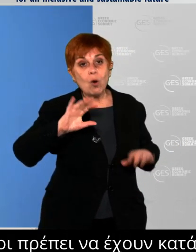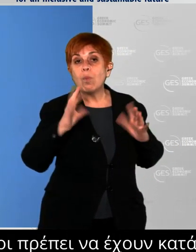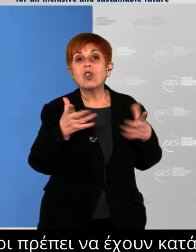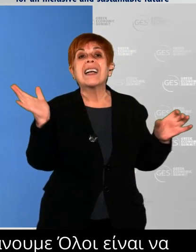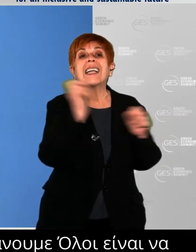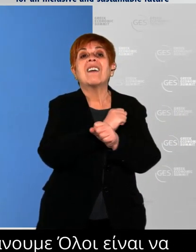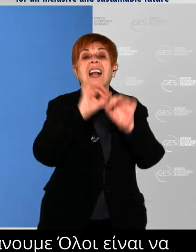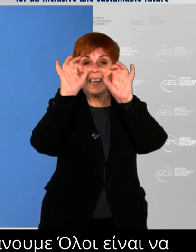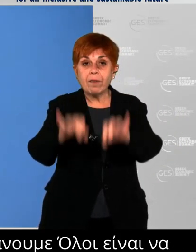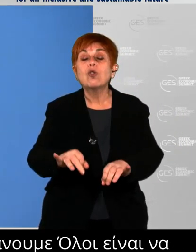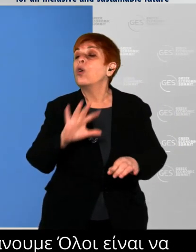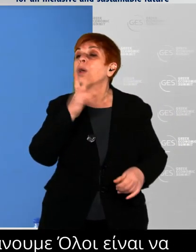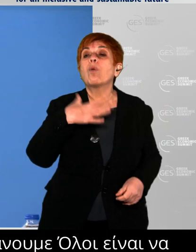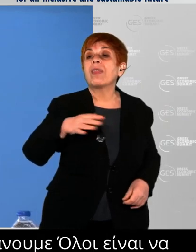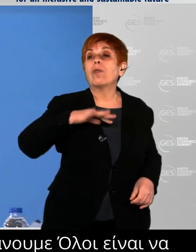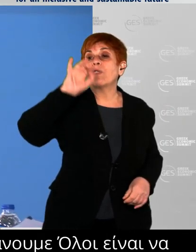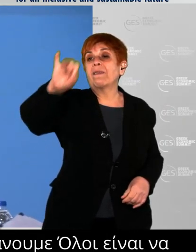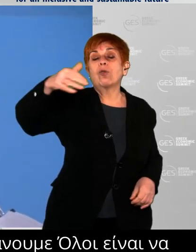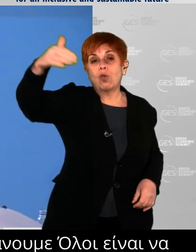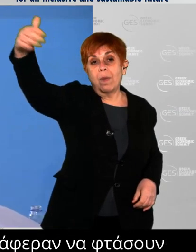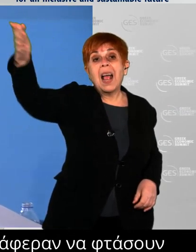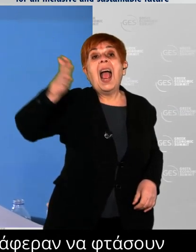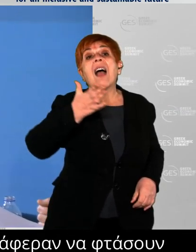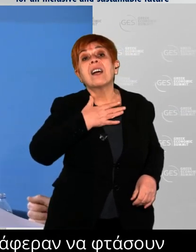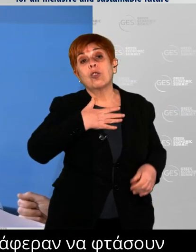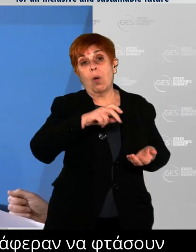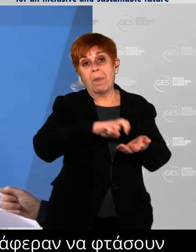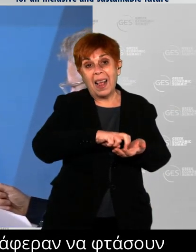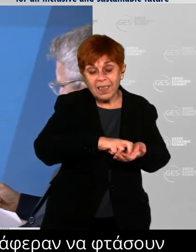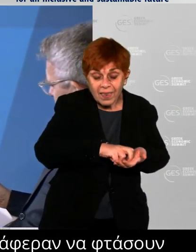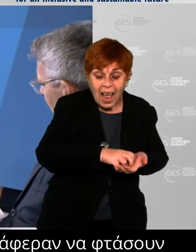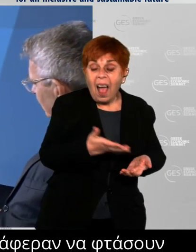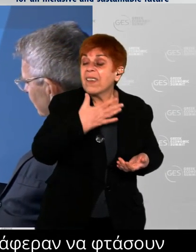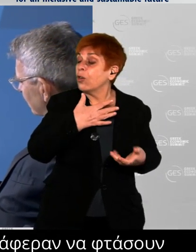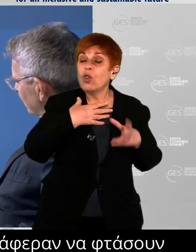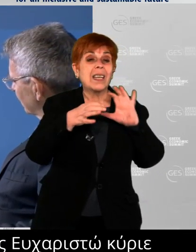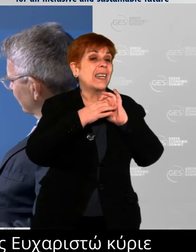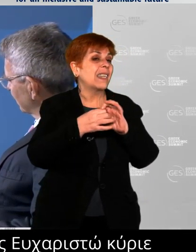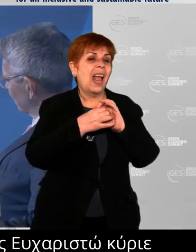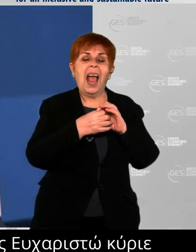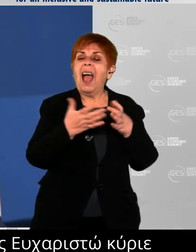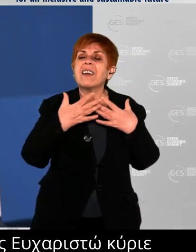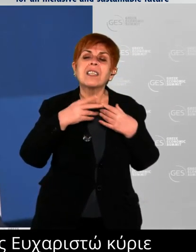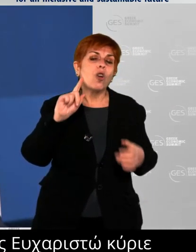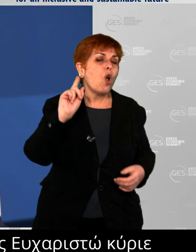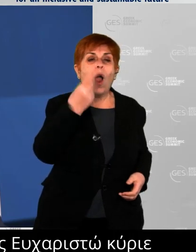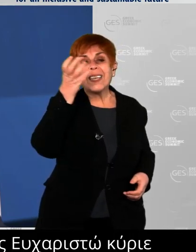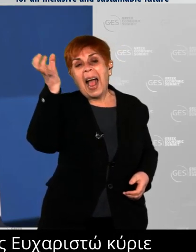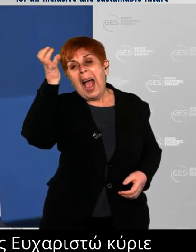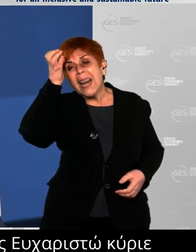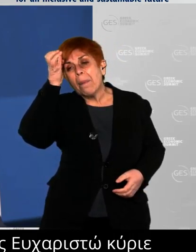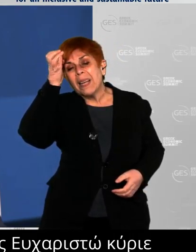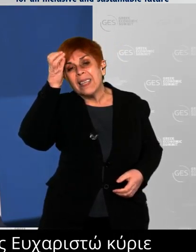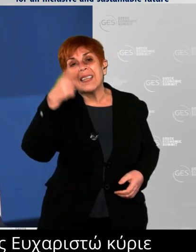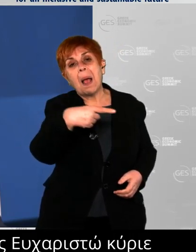Thank you, Mr. Ambassador. Thank you for the partnership. Thank you for all the memories that we will share for all these accomplishments. And I